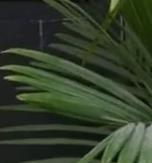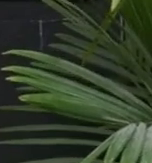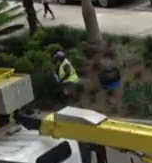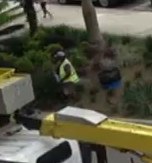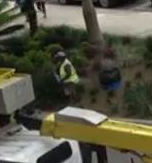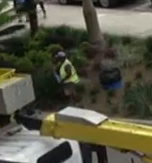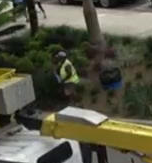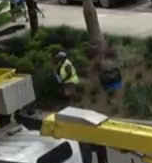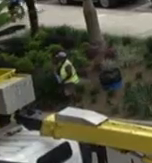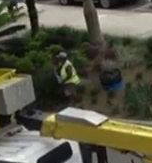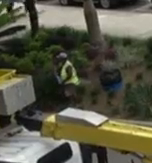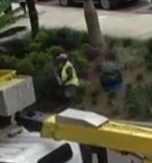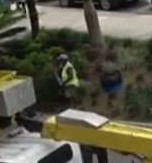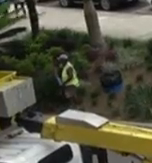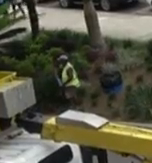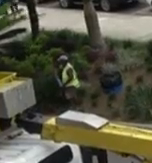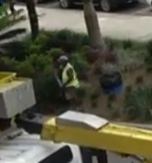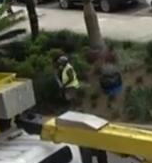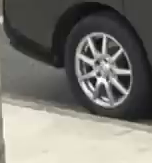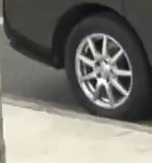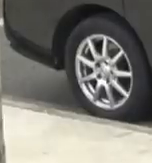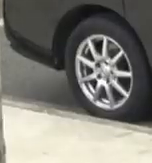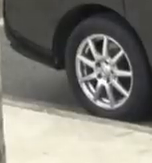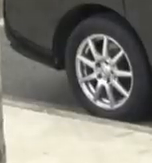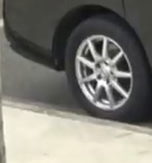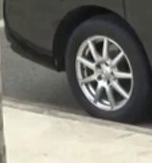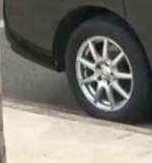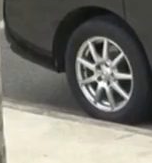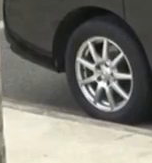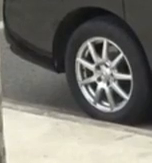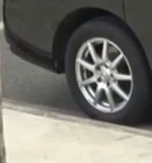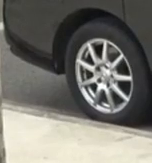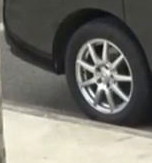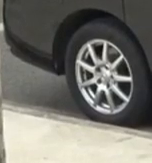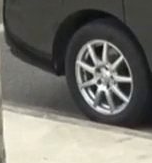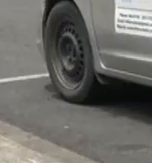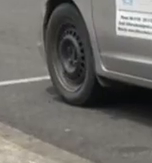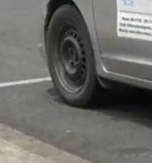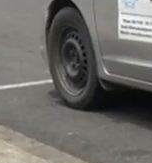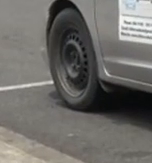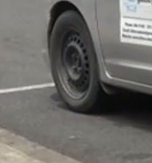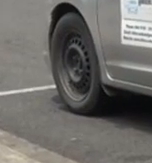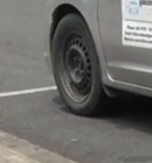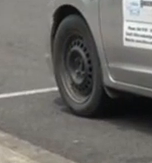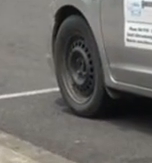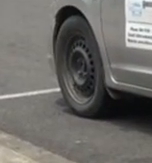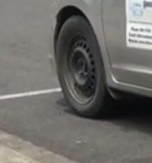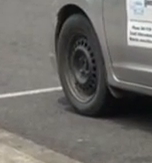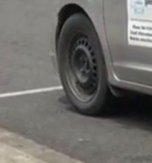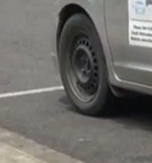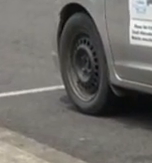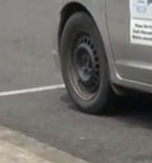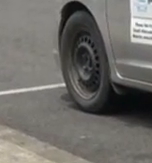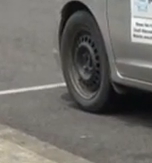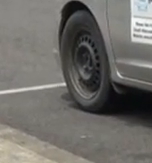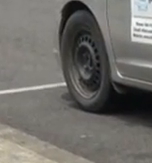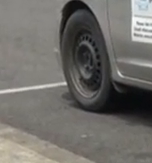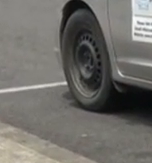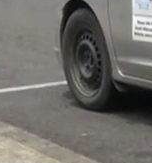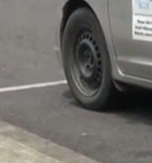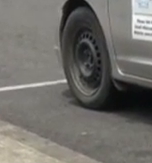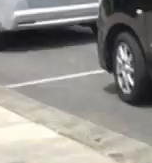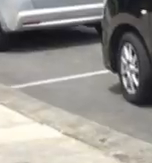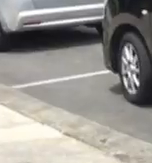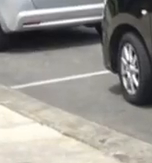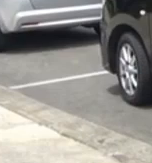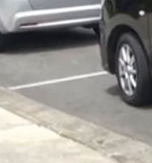just give it out. Muhammad Shafi claims illegal operation is also affecting their business. The operators like from medium to